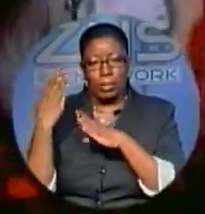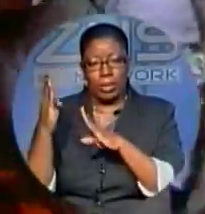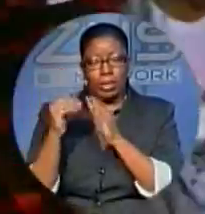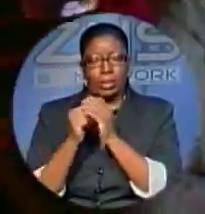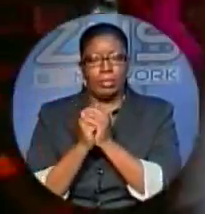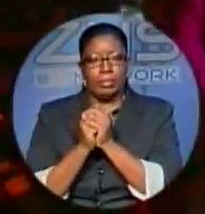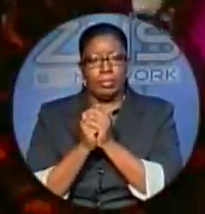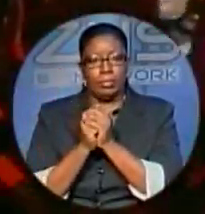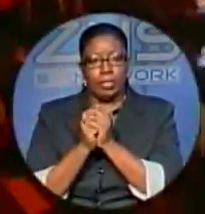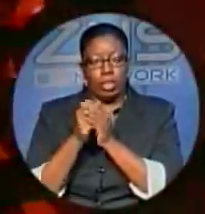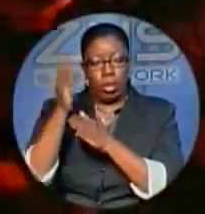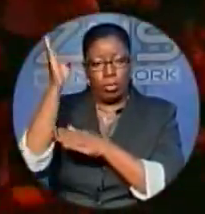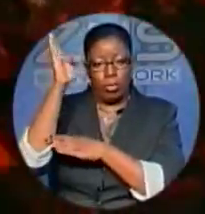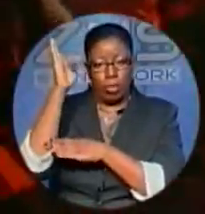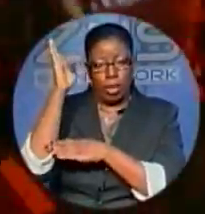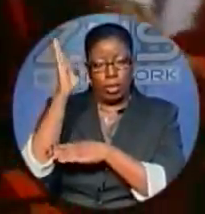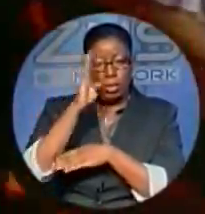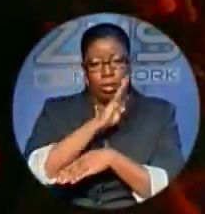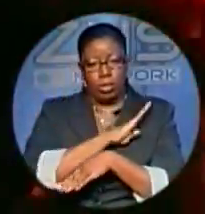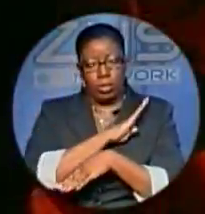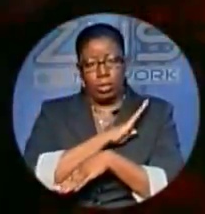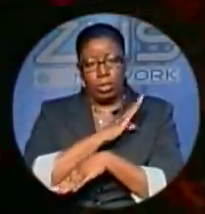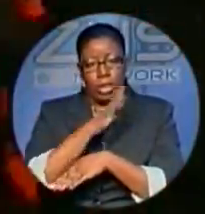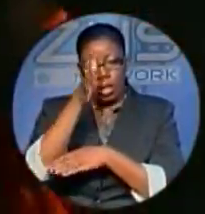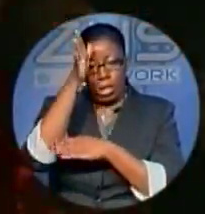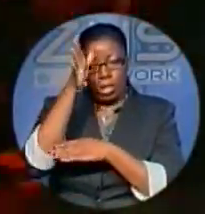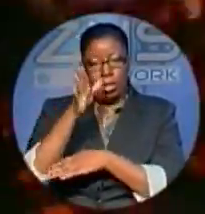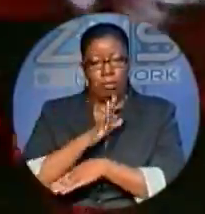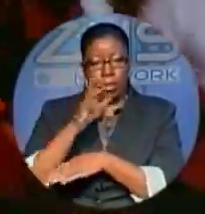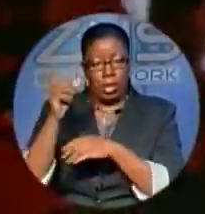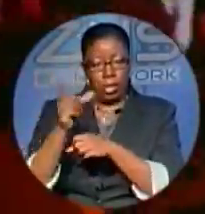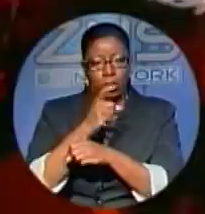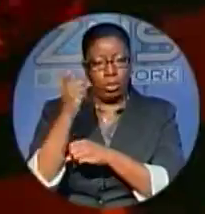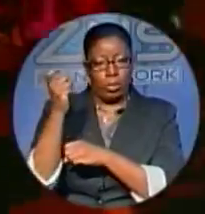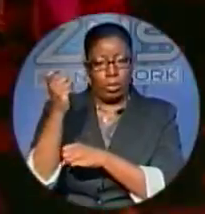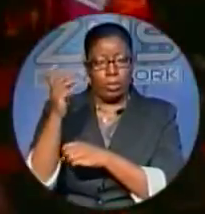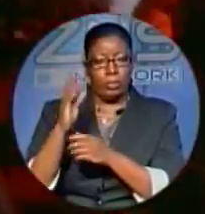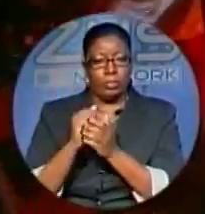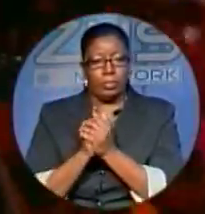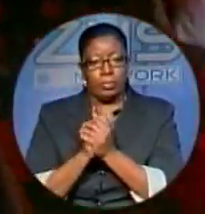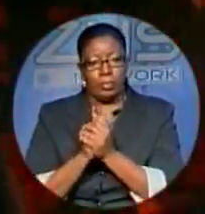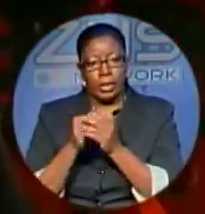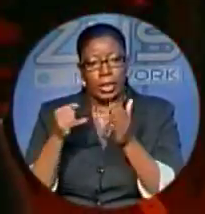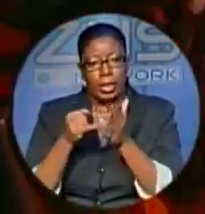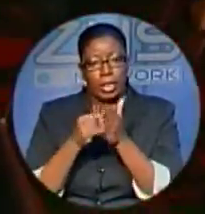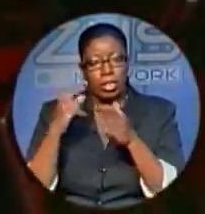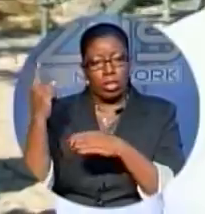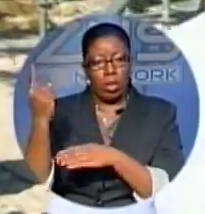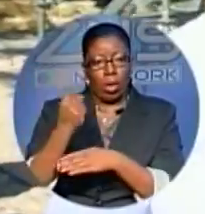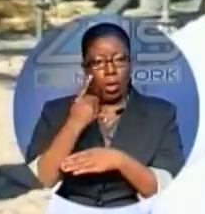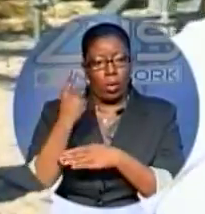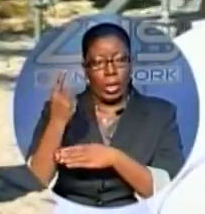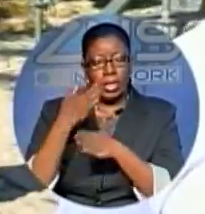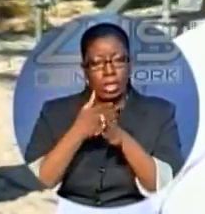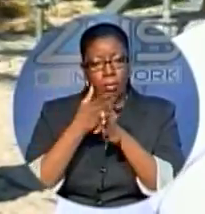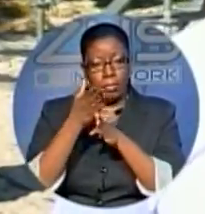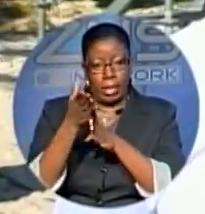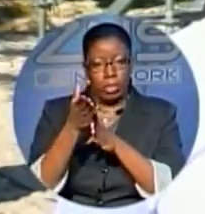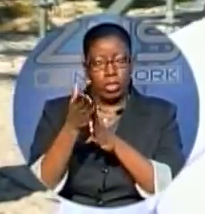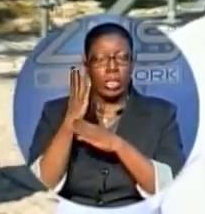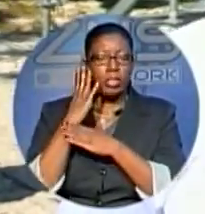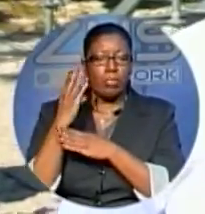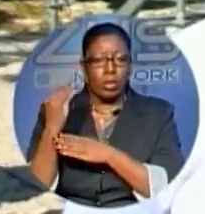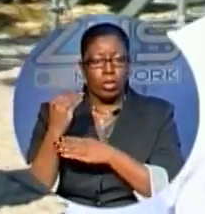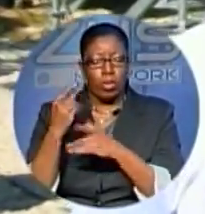than that? Brian Huberty, the male winner, also shared his views on his winning performance. It's always a major experience doing a marathon.